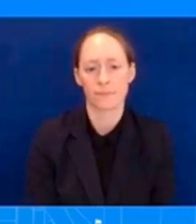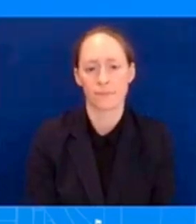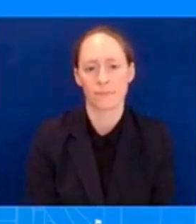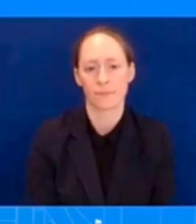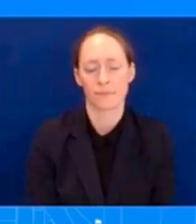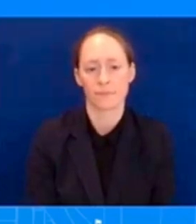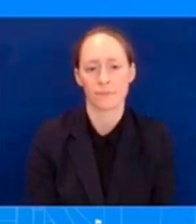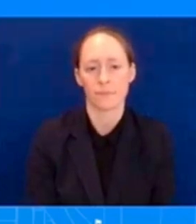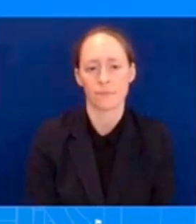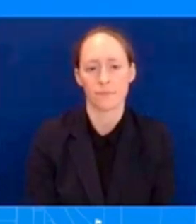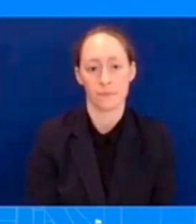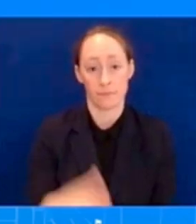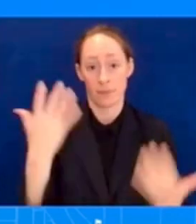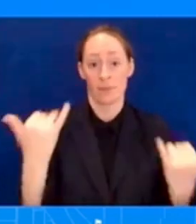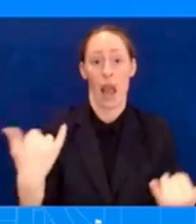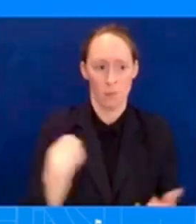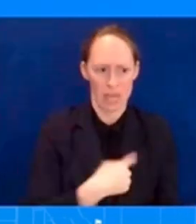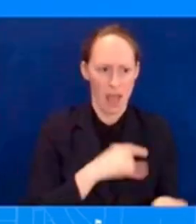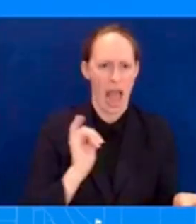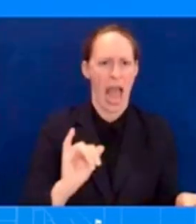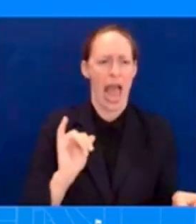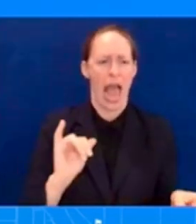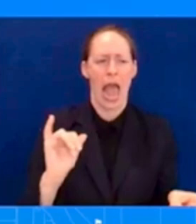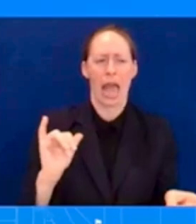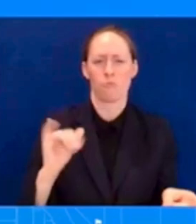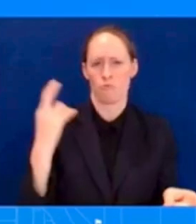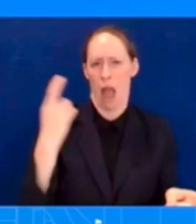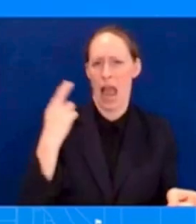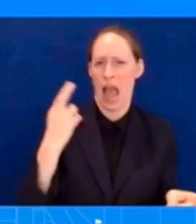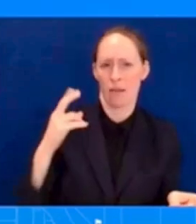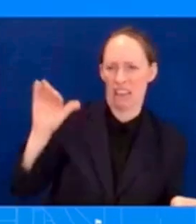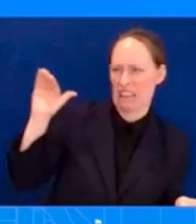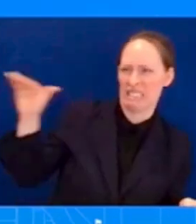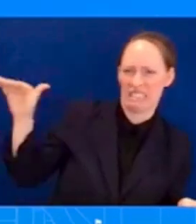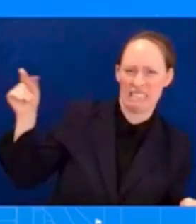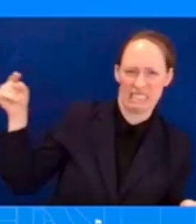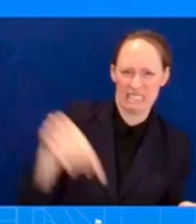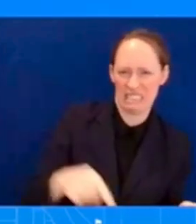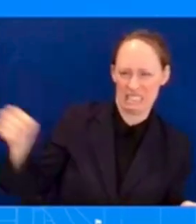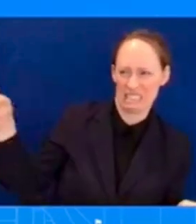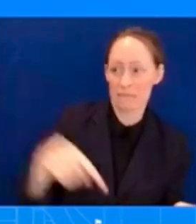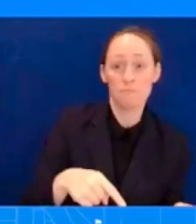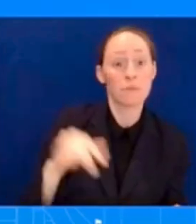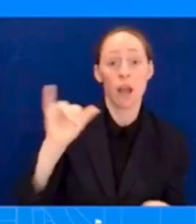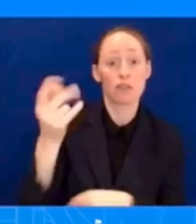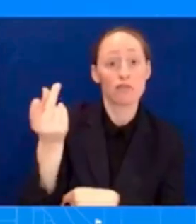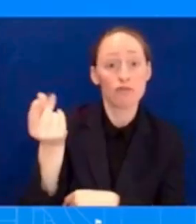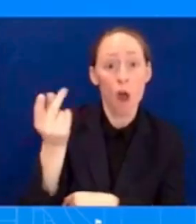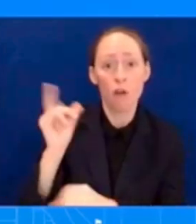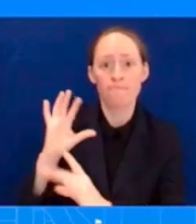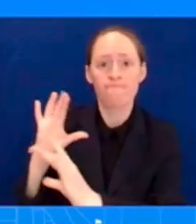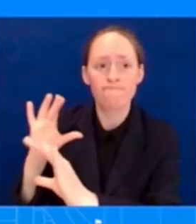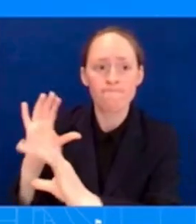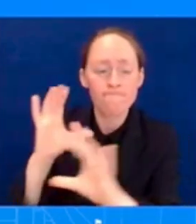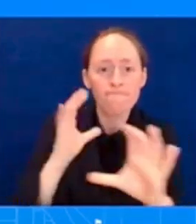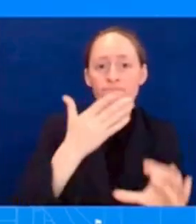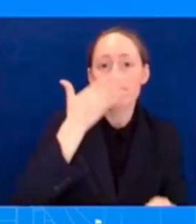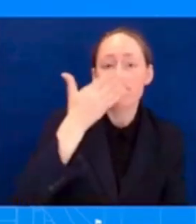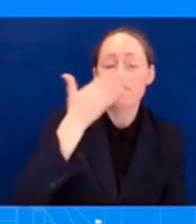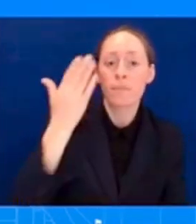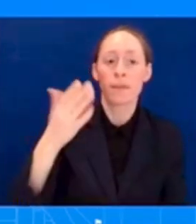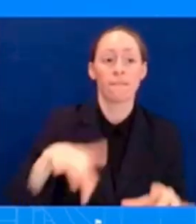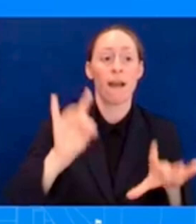as well as more cadaver dogs to come into the area and they are working in conjunction with the maui fire department and the sheriff's office